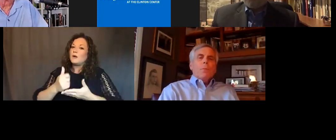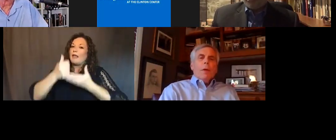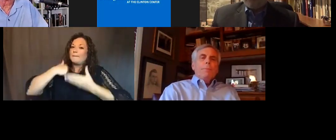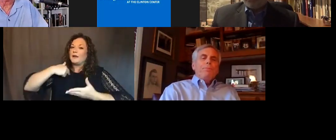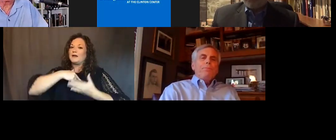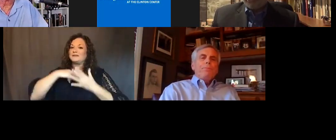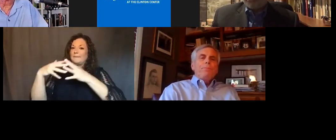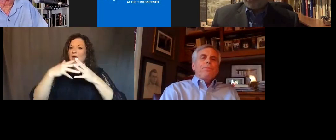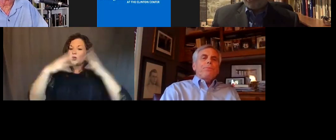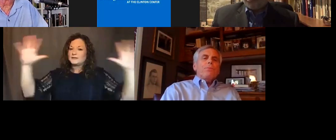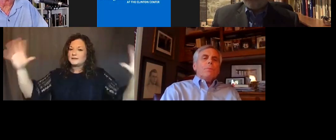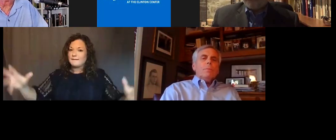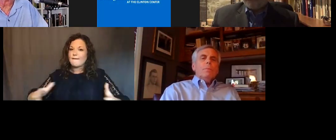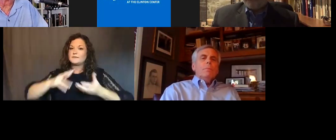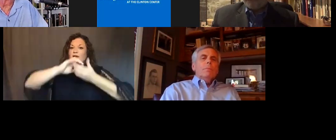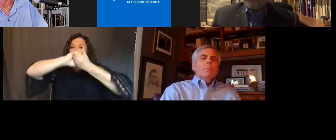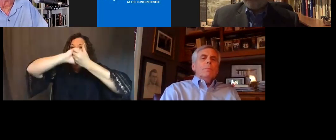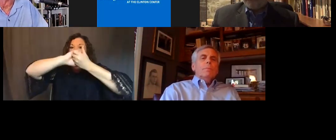together and find reconciliation and hope.